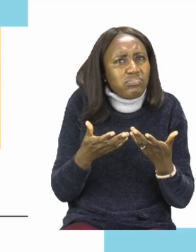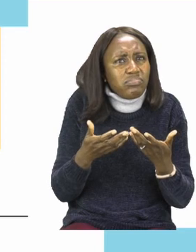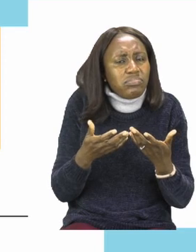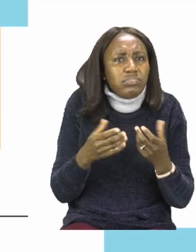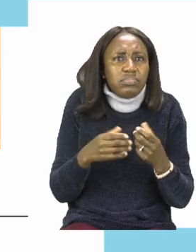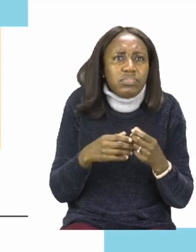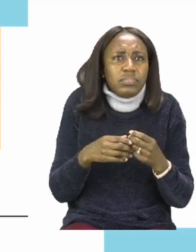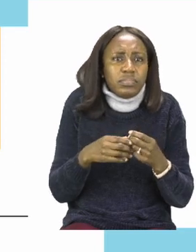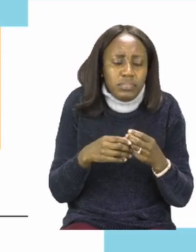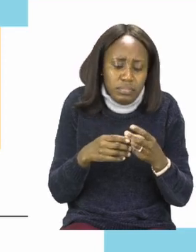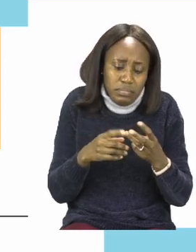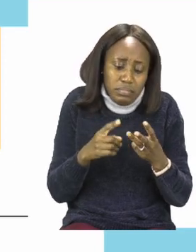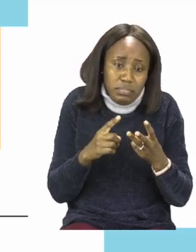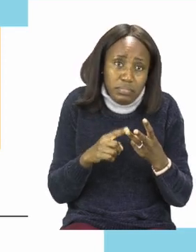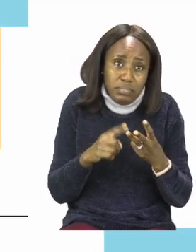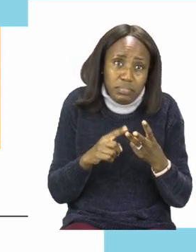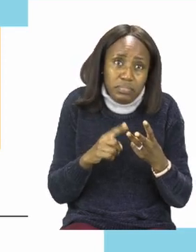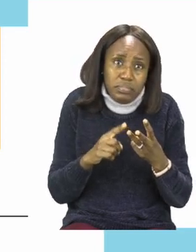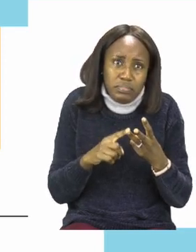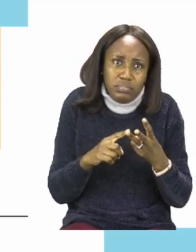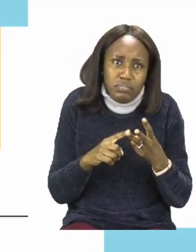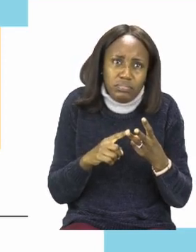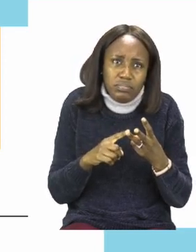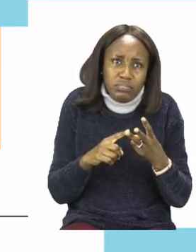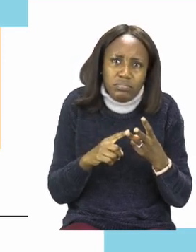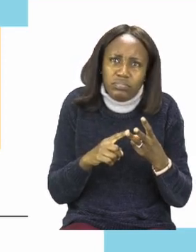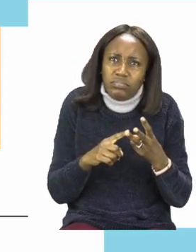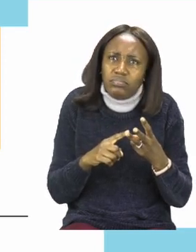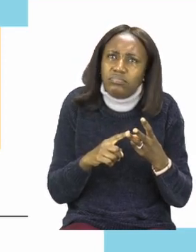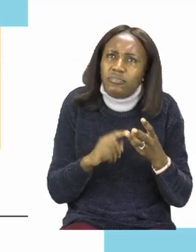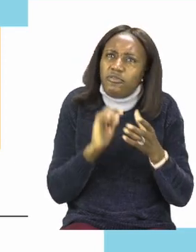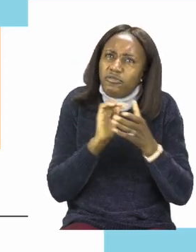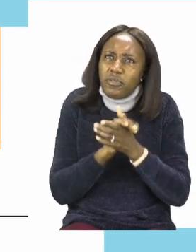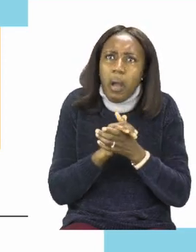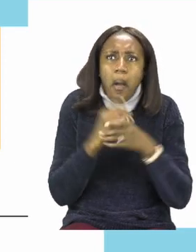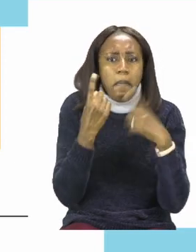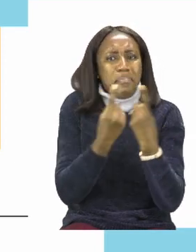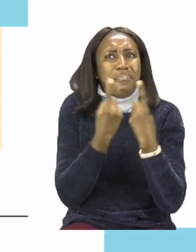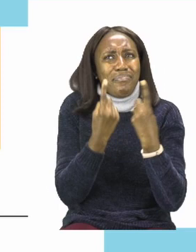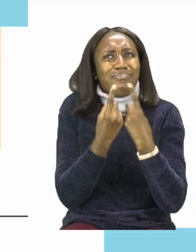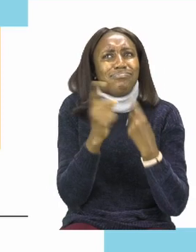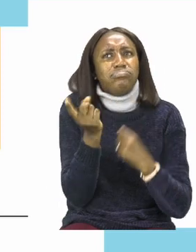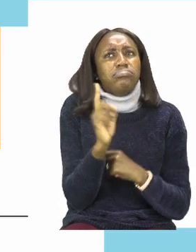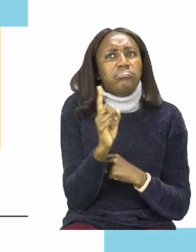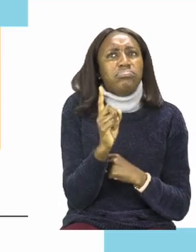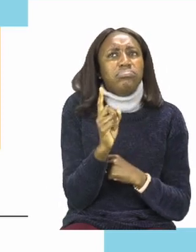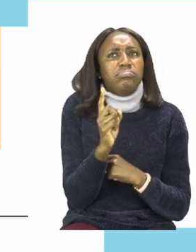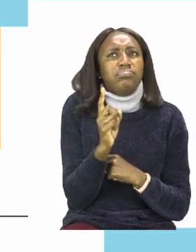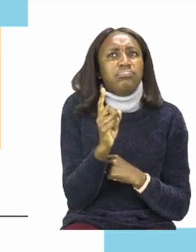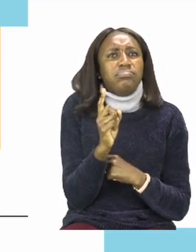Number three says, What does he play?